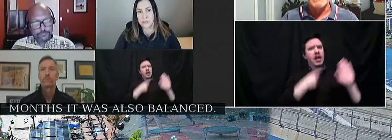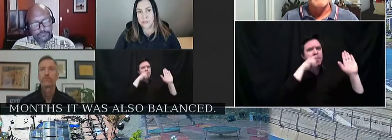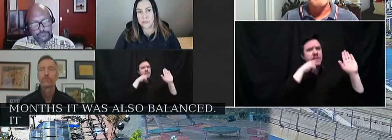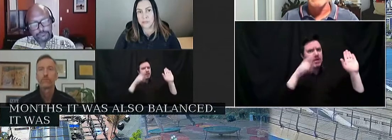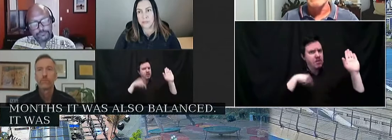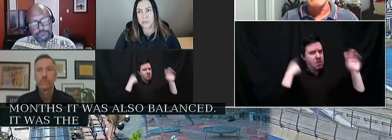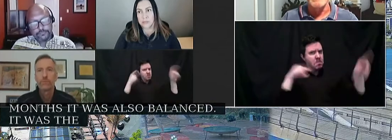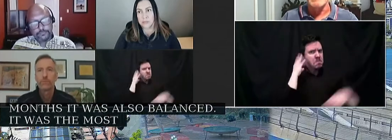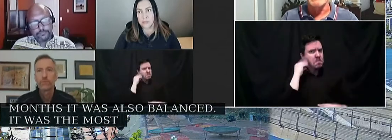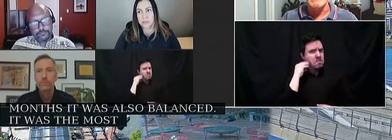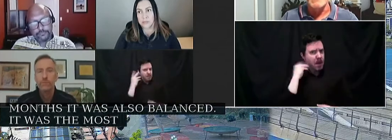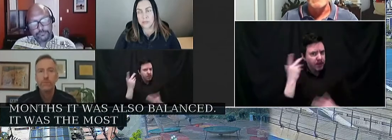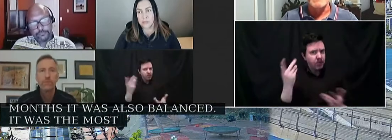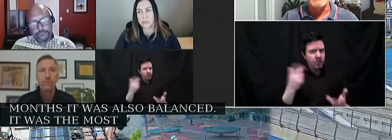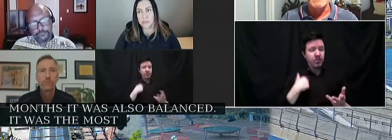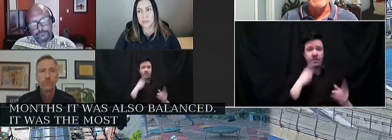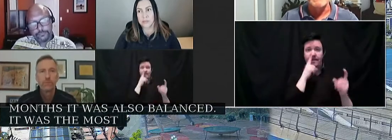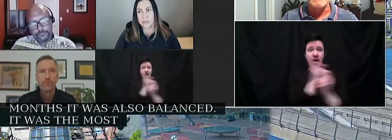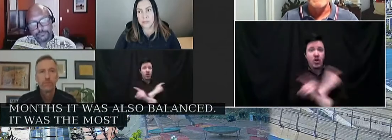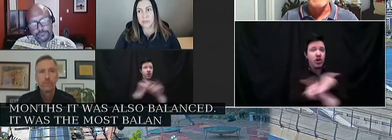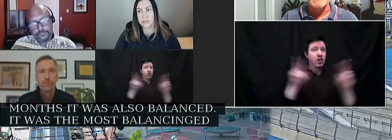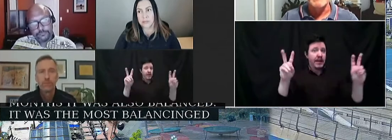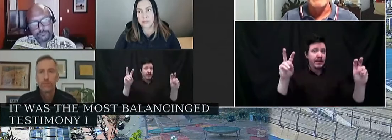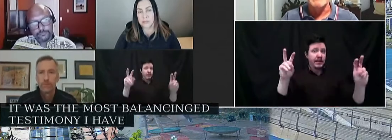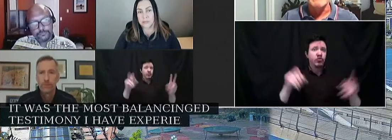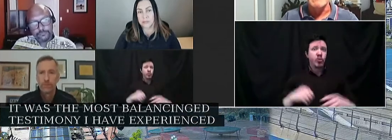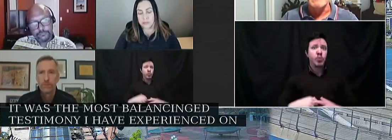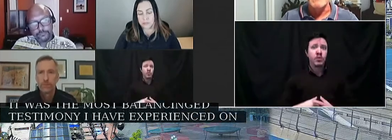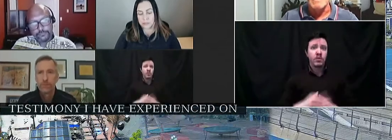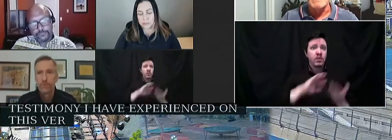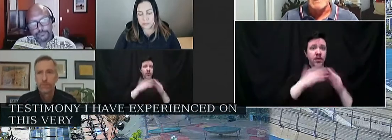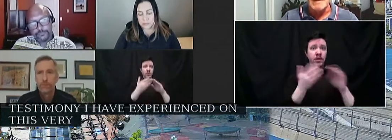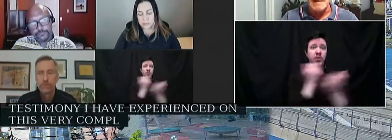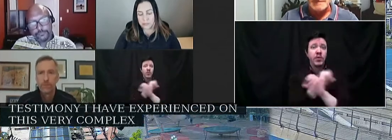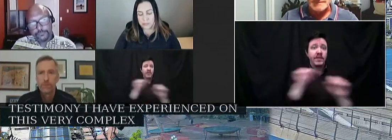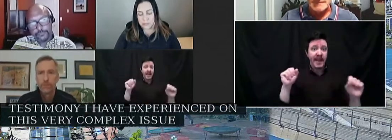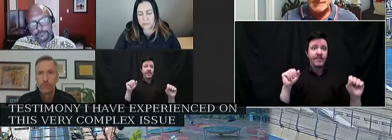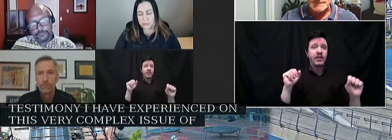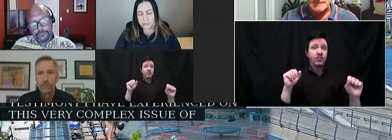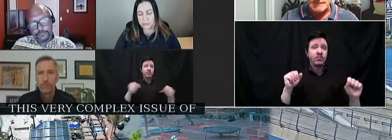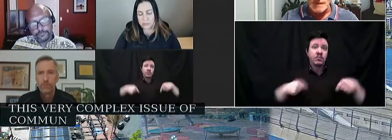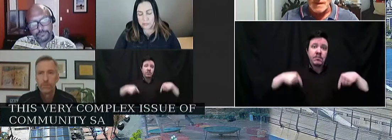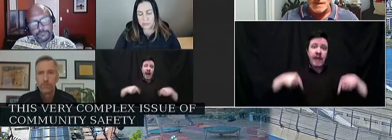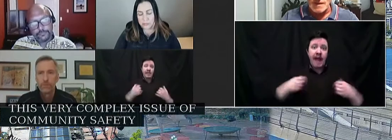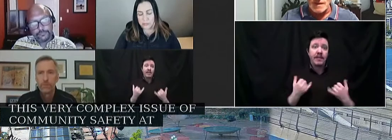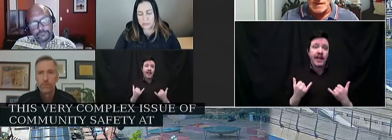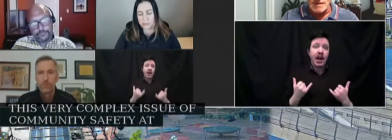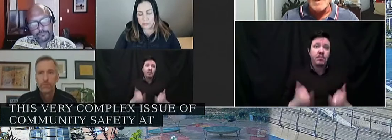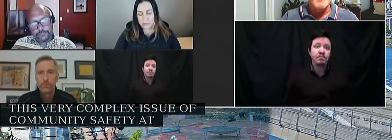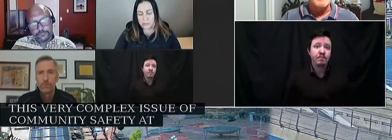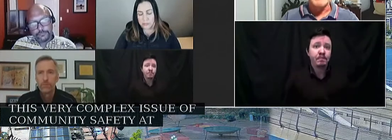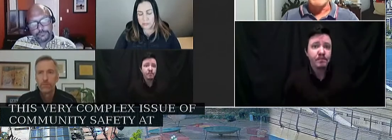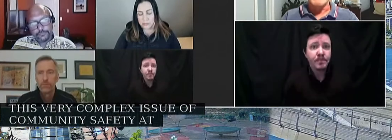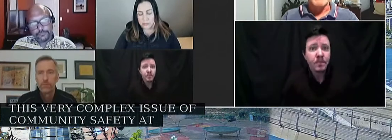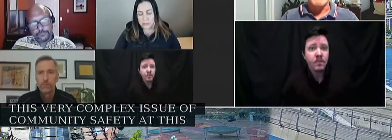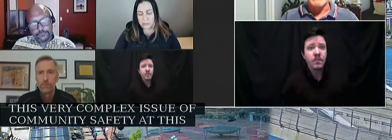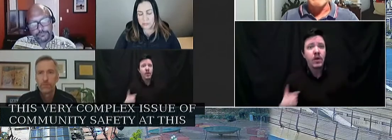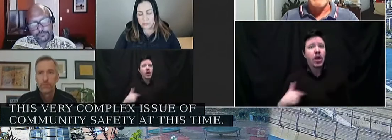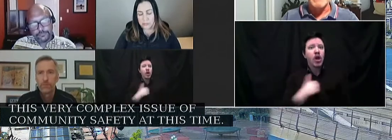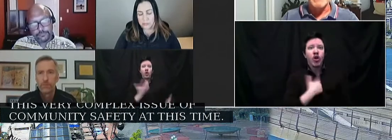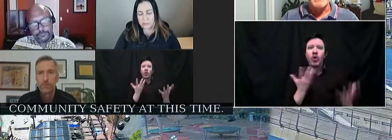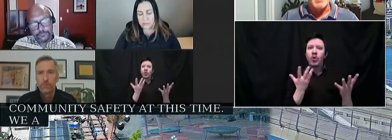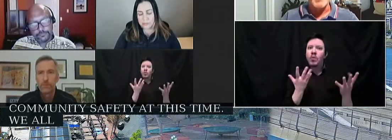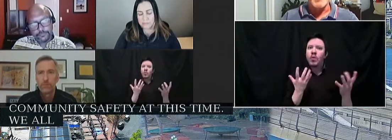on this very complex issue of community safety at this time. We all want community